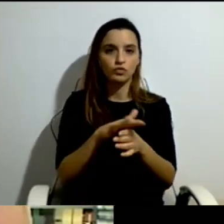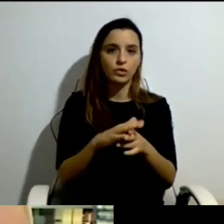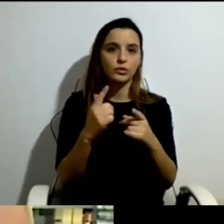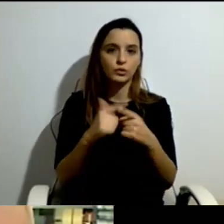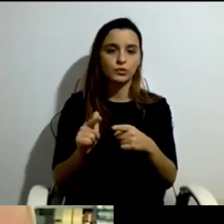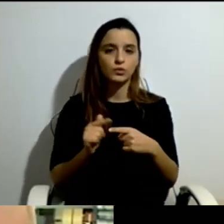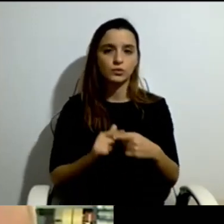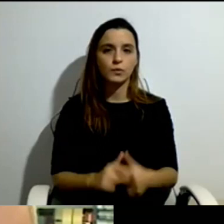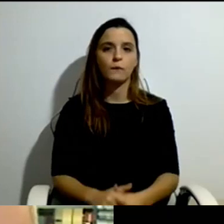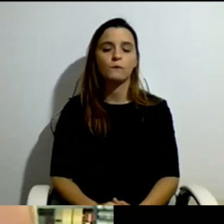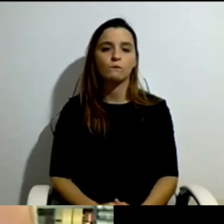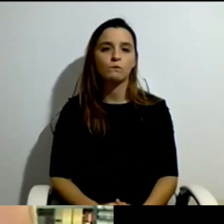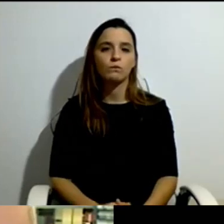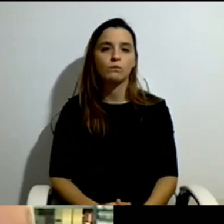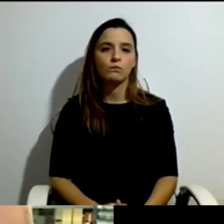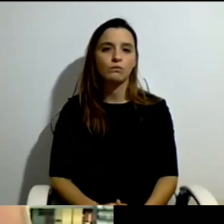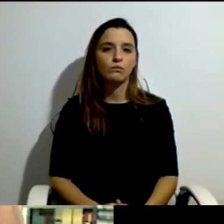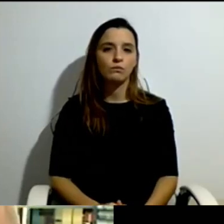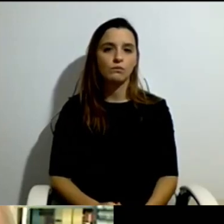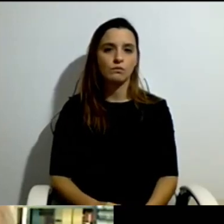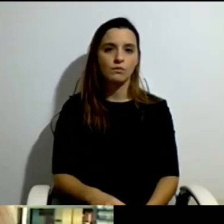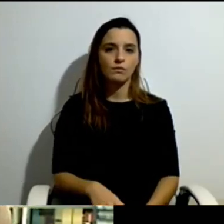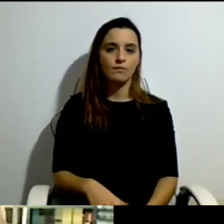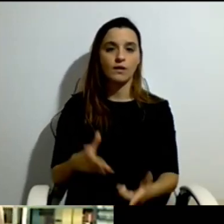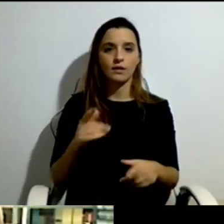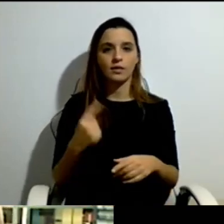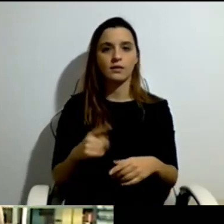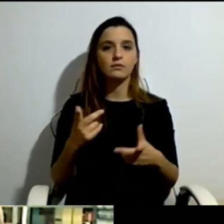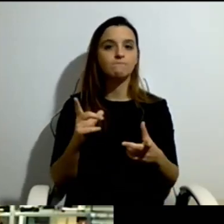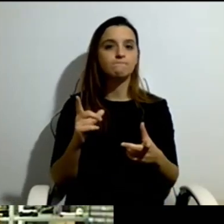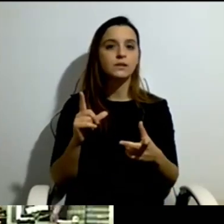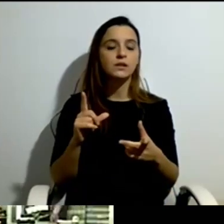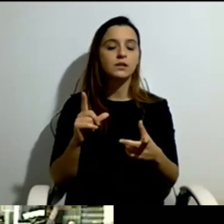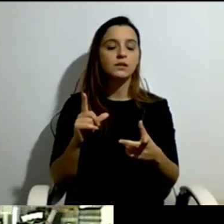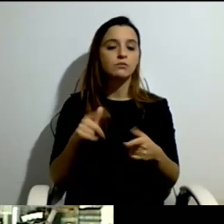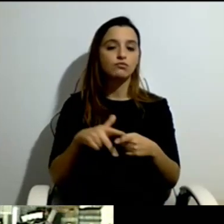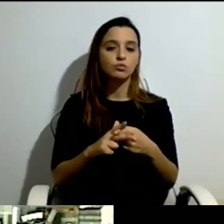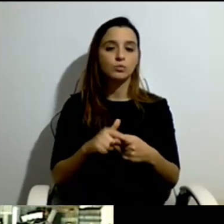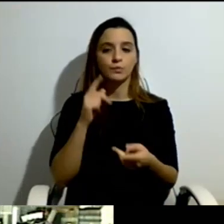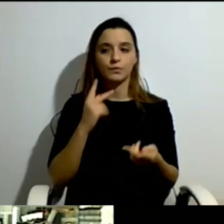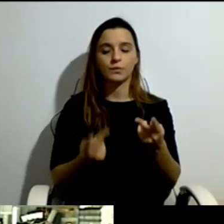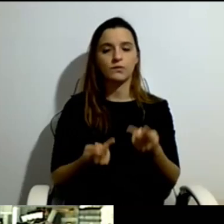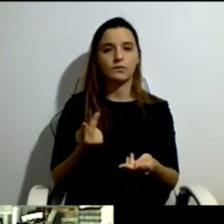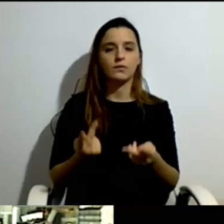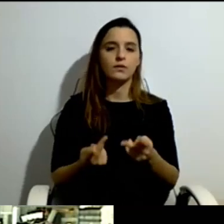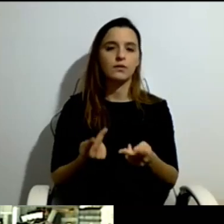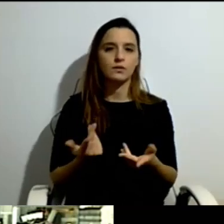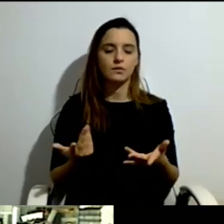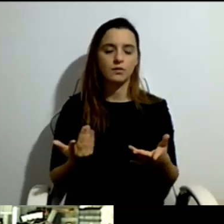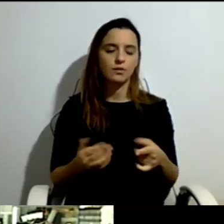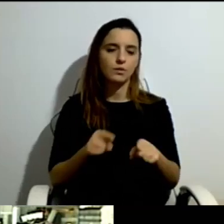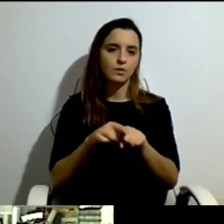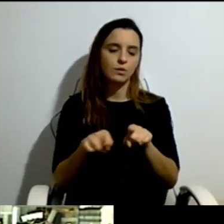And the pilot was accompanied by a very large group of